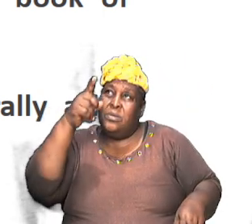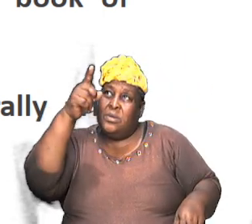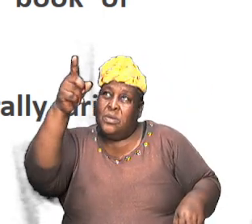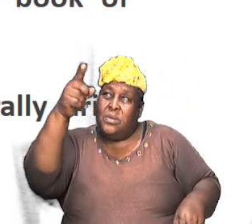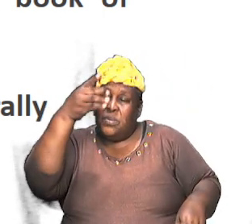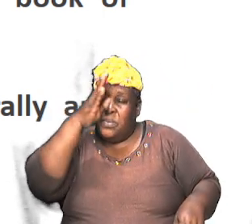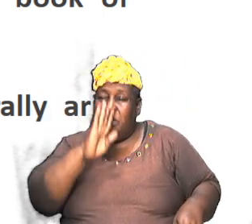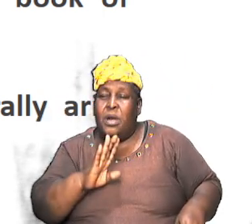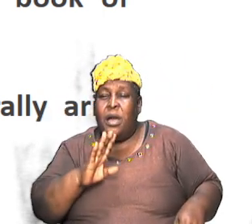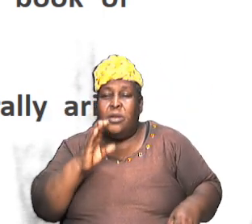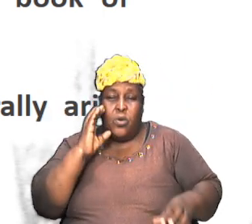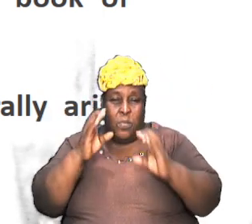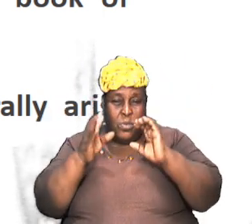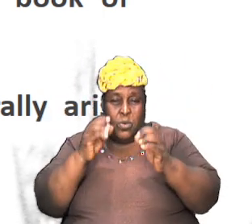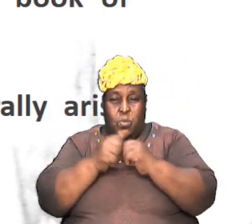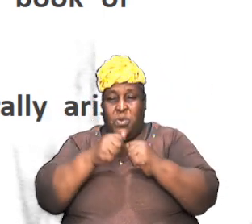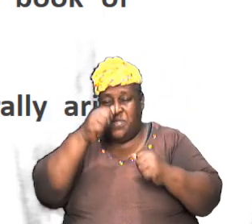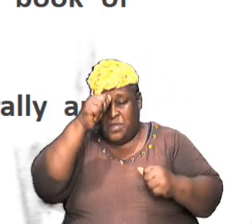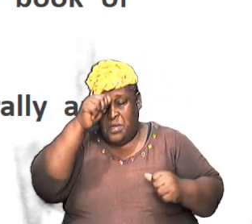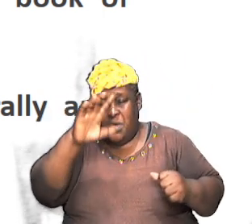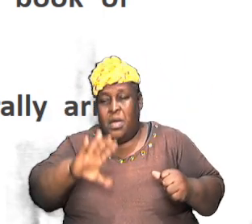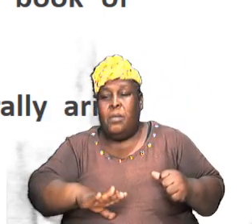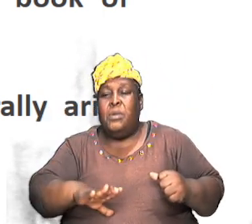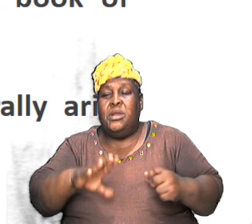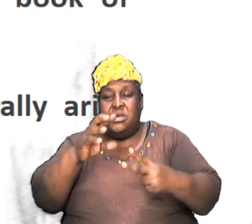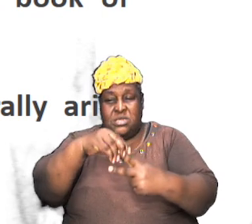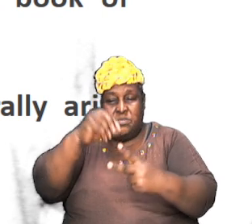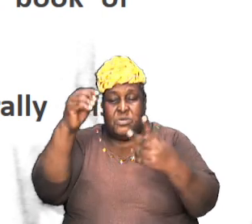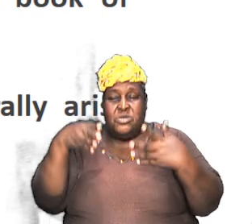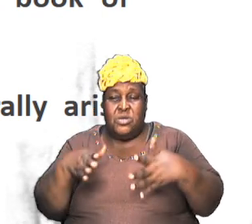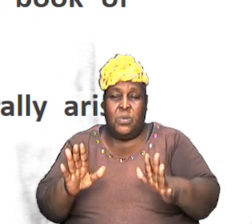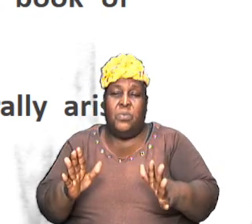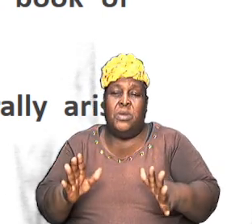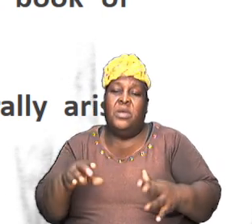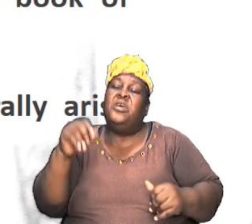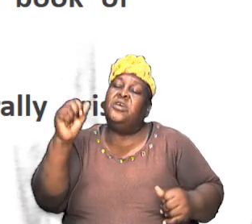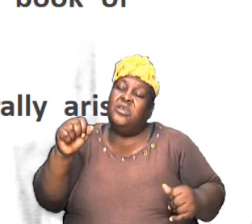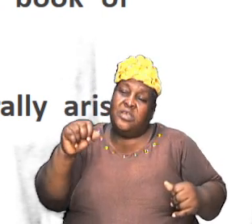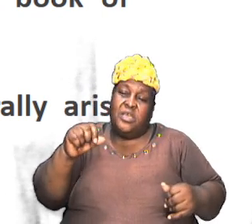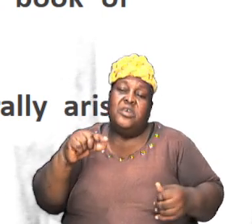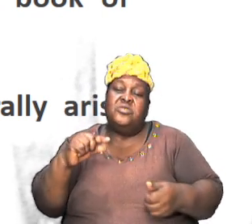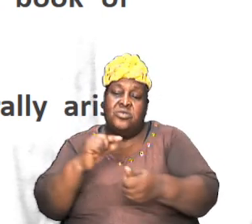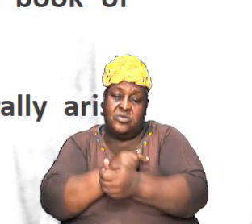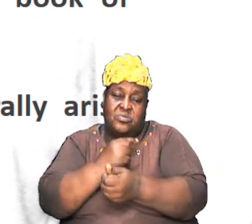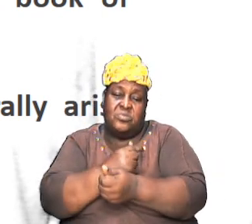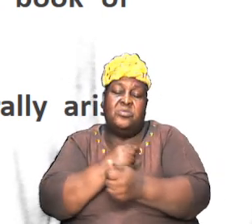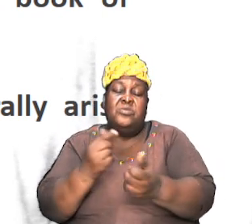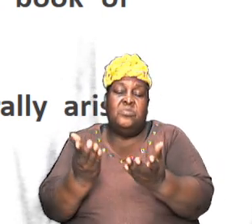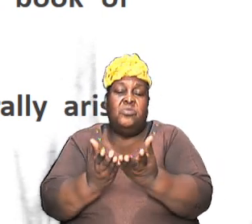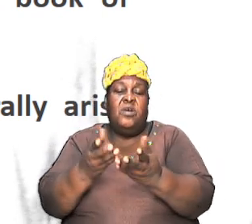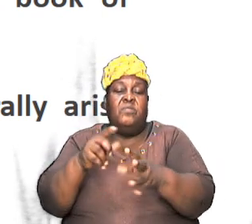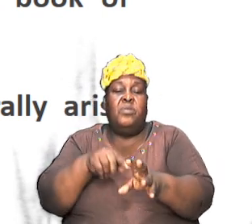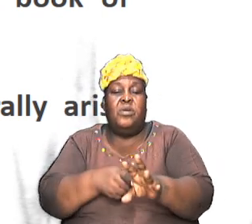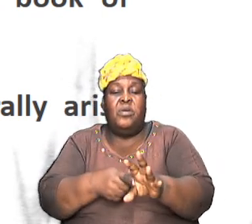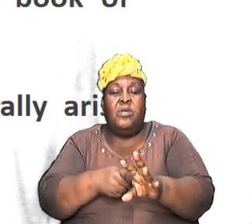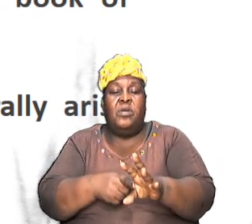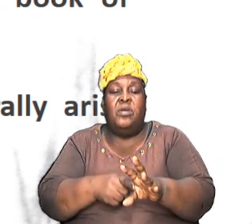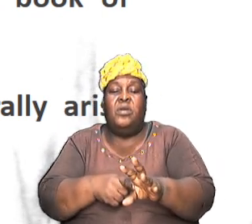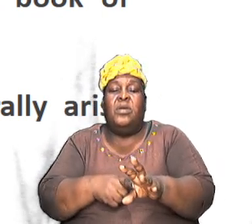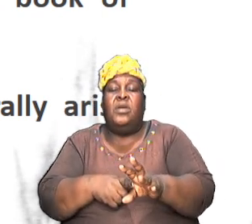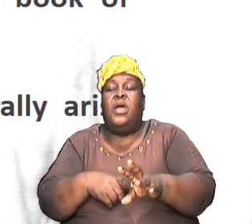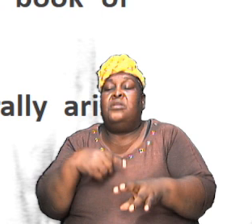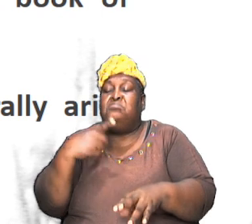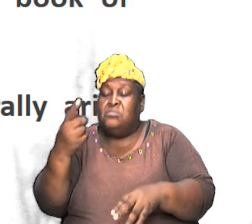in a particular way so we see that yes Genesis was the book of beginnings and it outlined creation